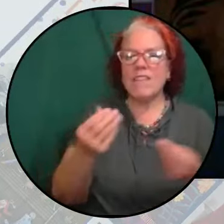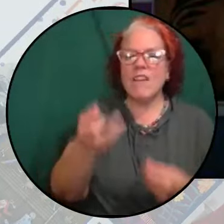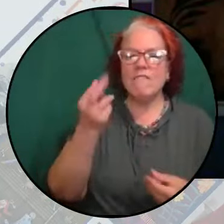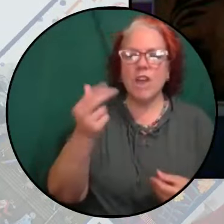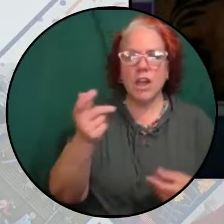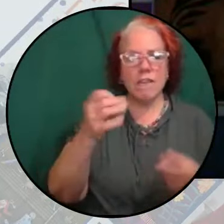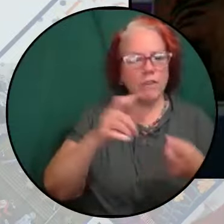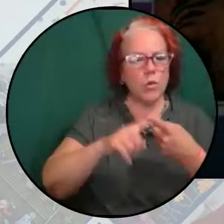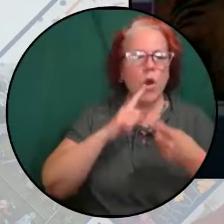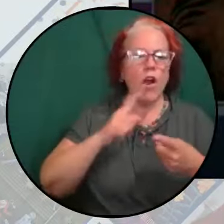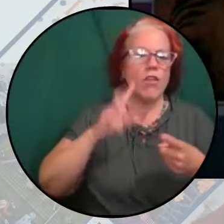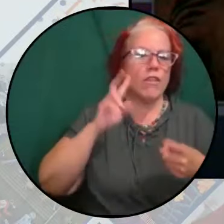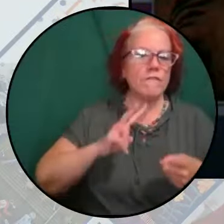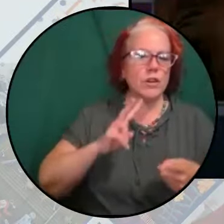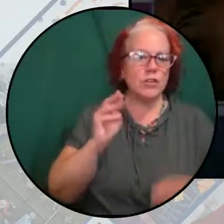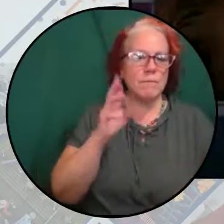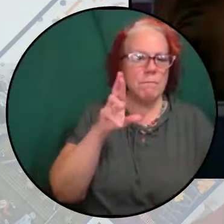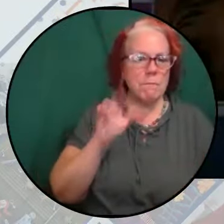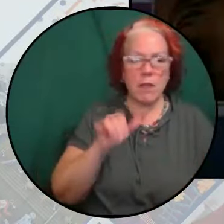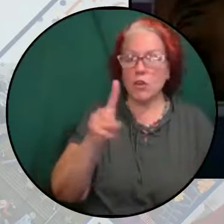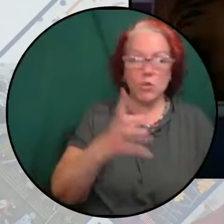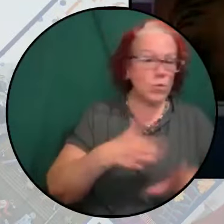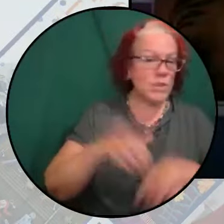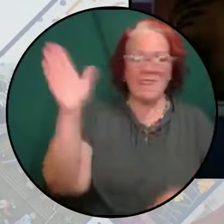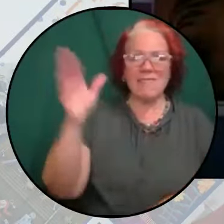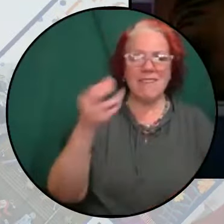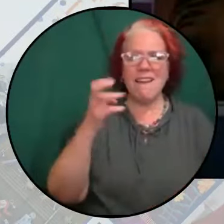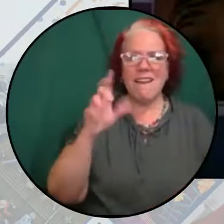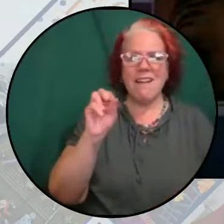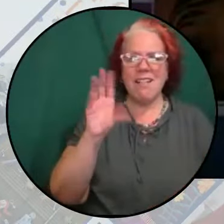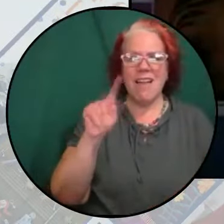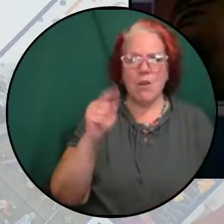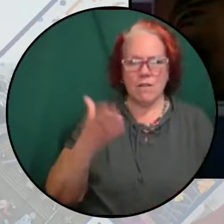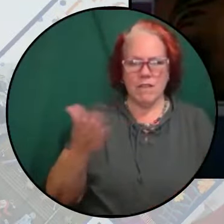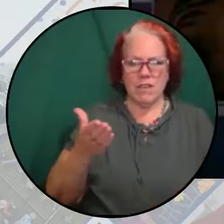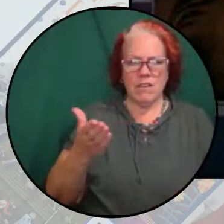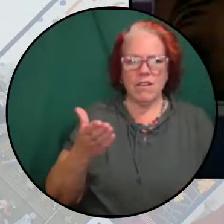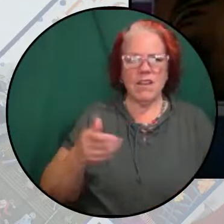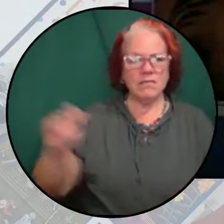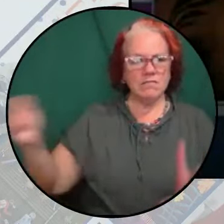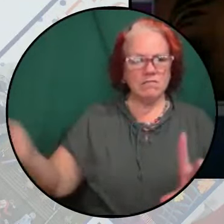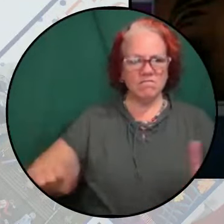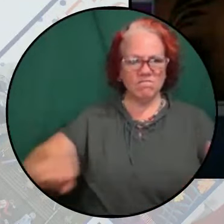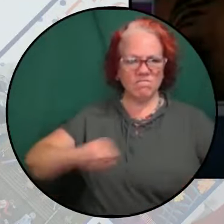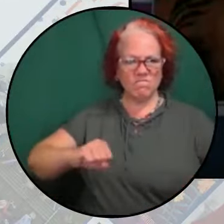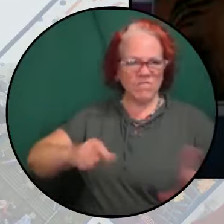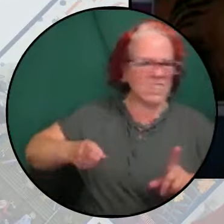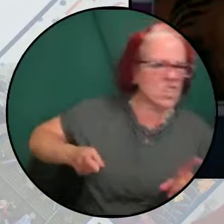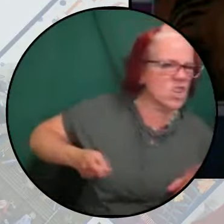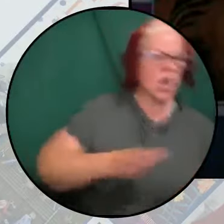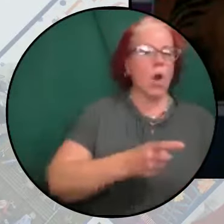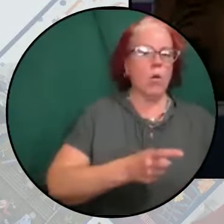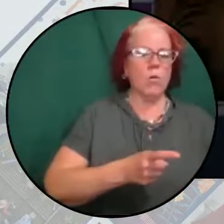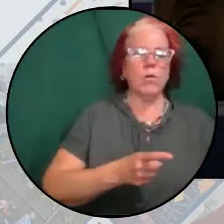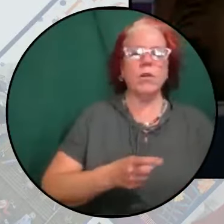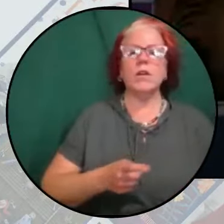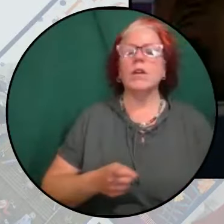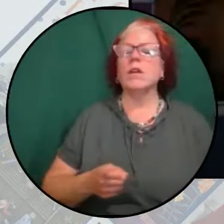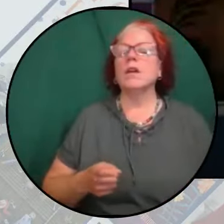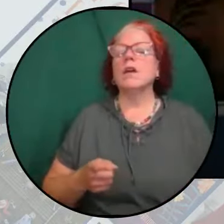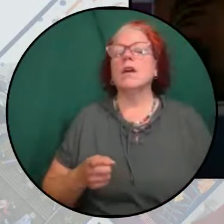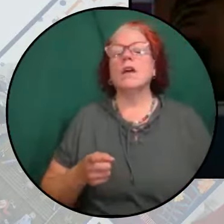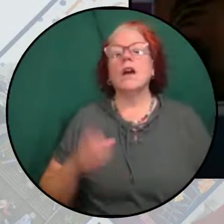Mary. You get the hell out of here. And put a baton or rifle on her chest and shoved her back. In